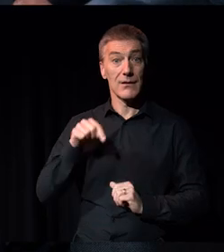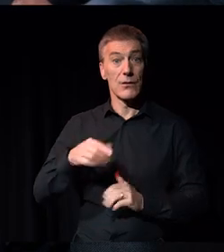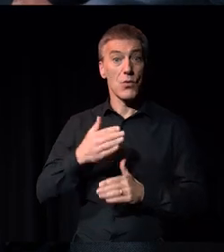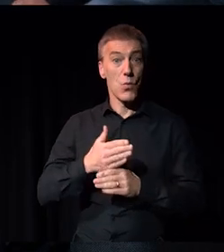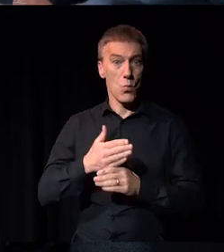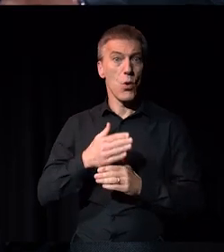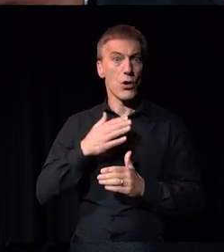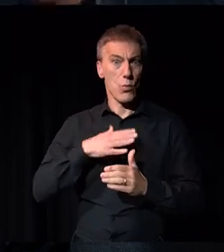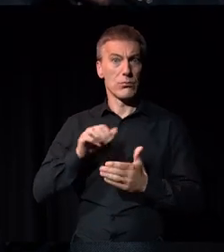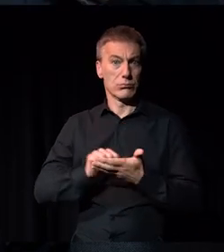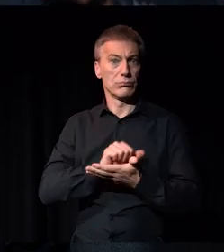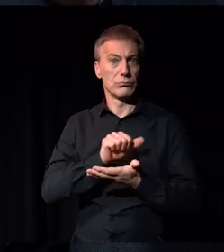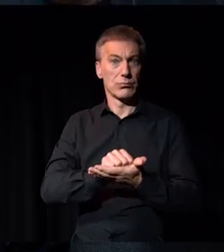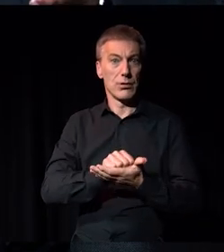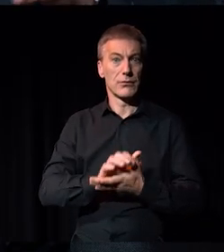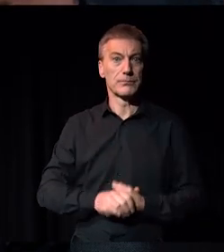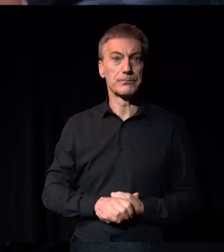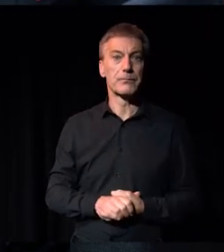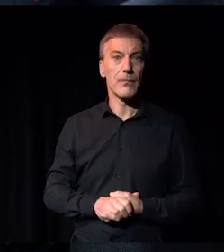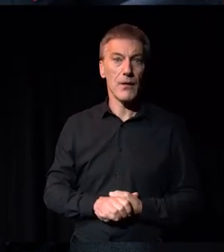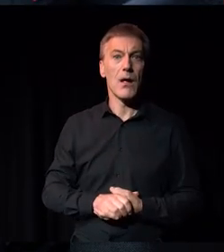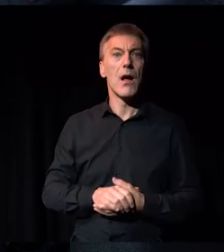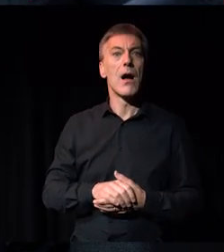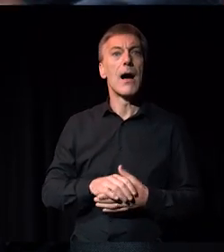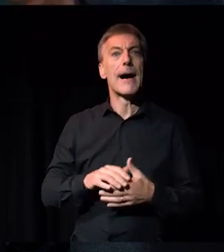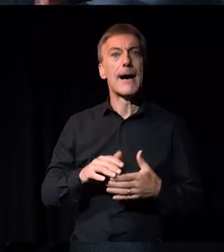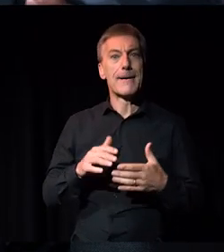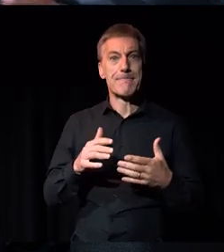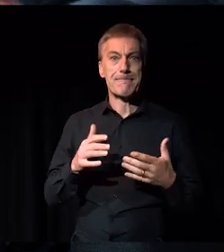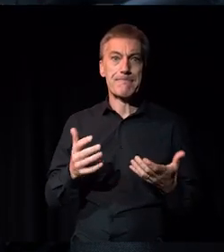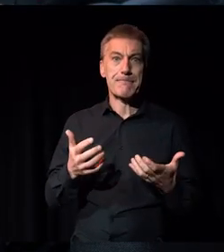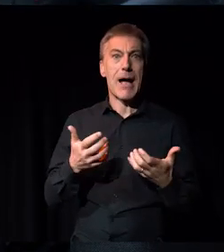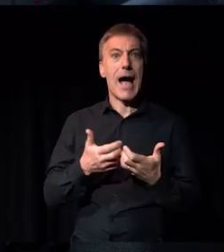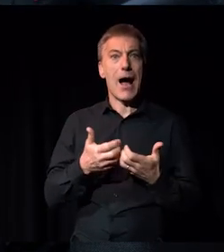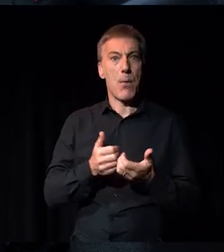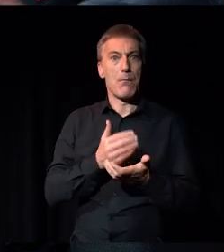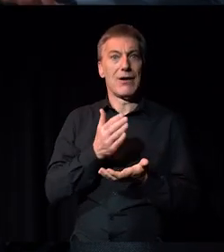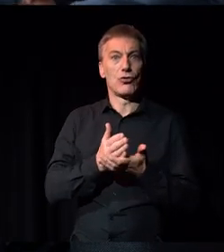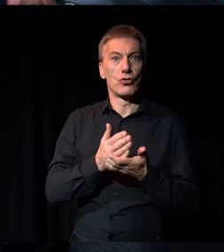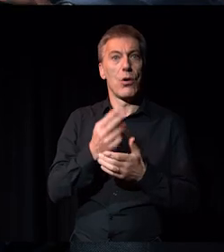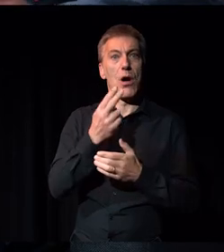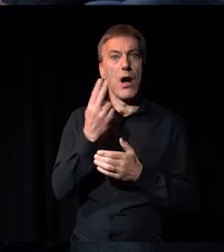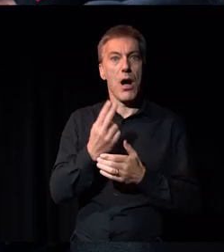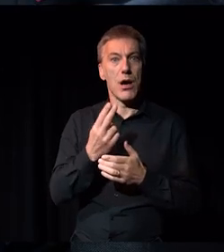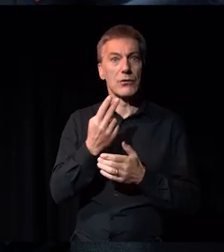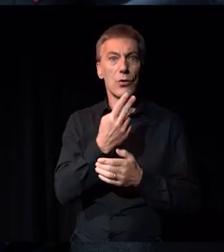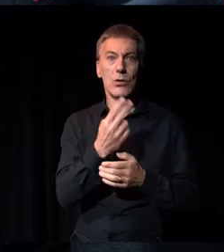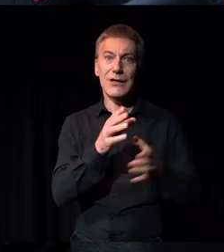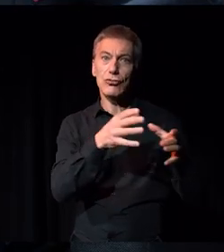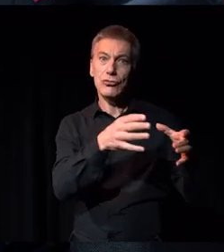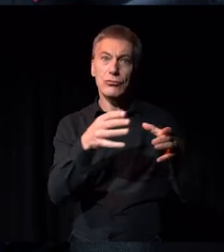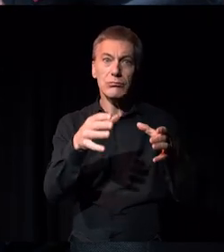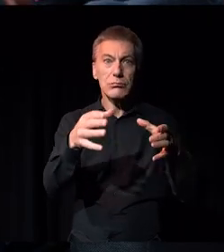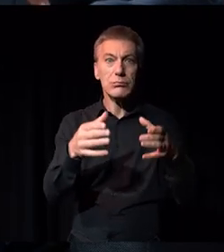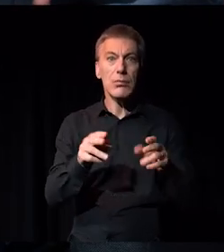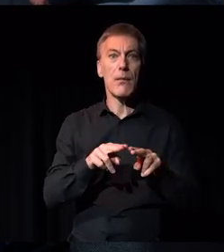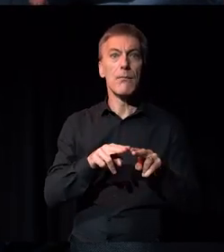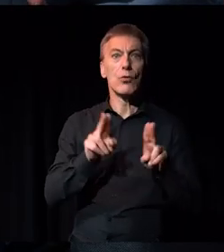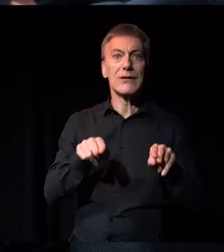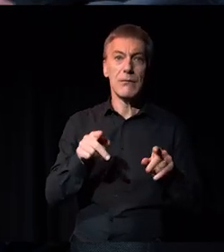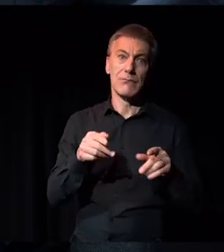that we wanted to get right. And a big part of that was making sure arts organisations and museums could be involved in the conversations,